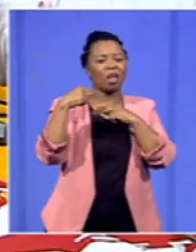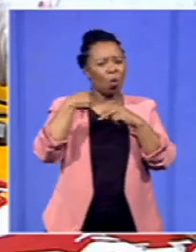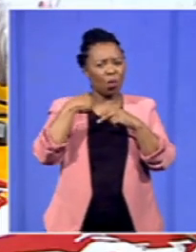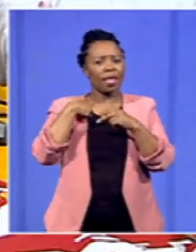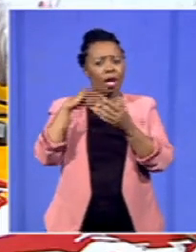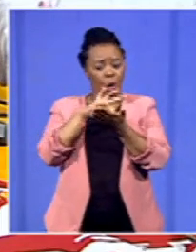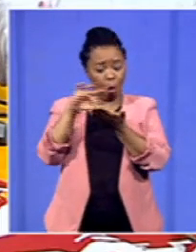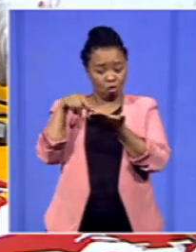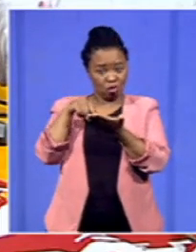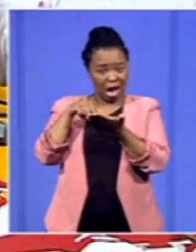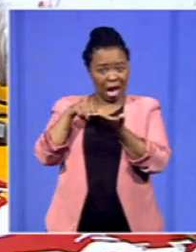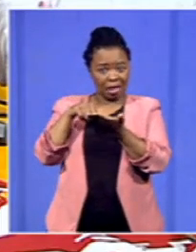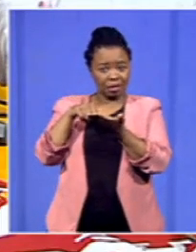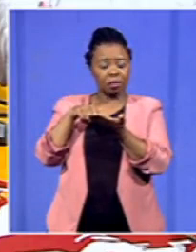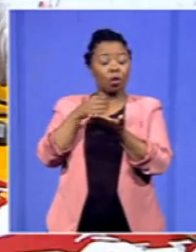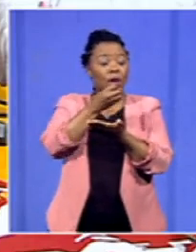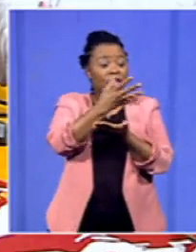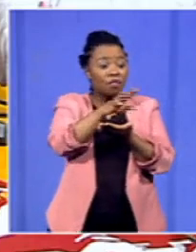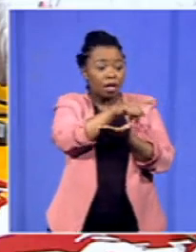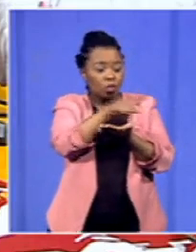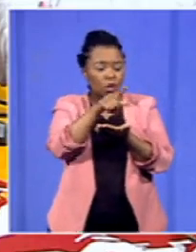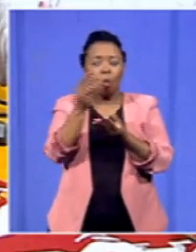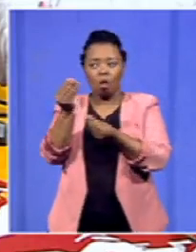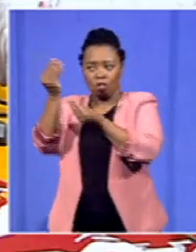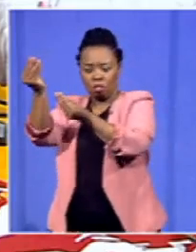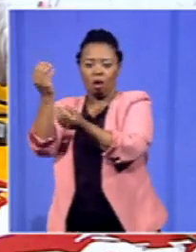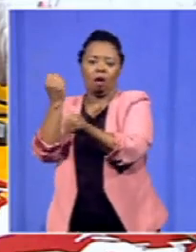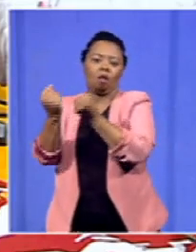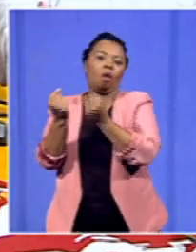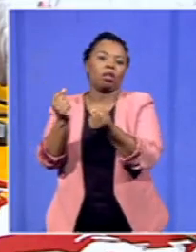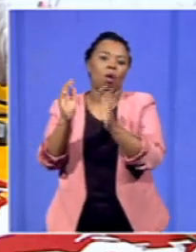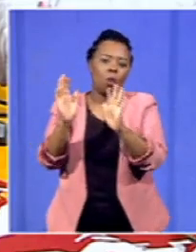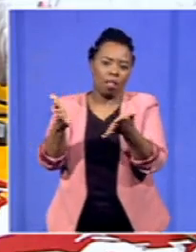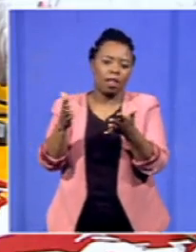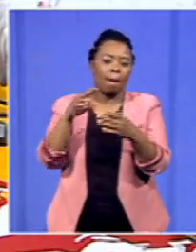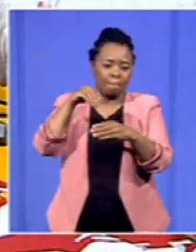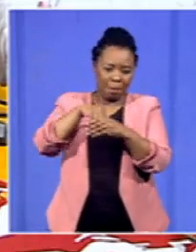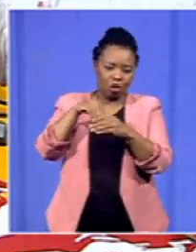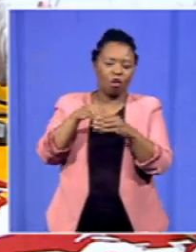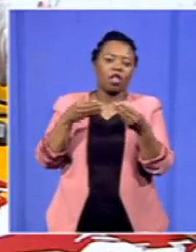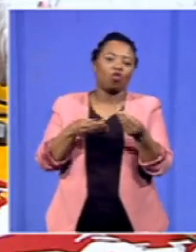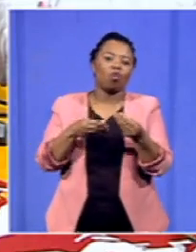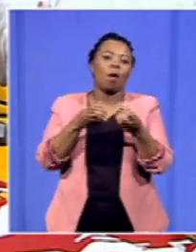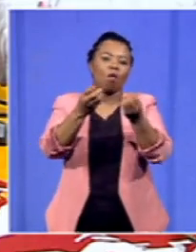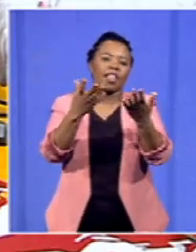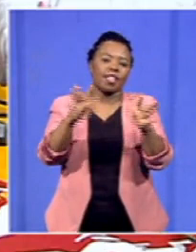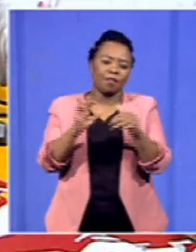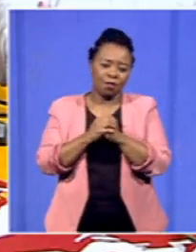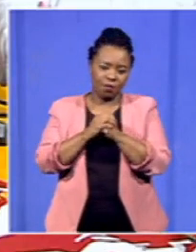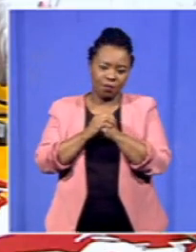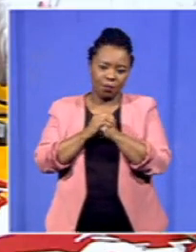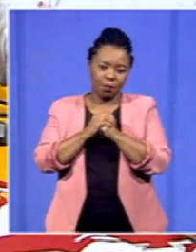contracts that we have provided to you as part of the documents that we have given you to say that